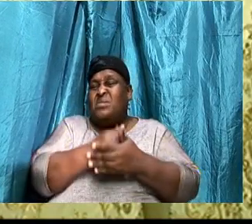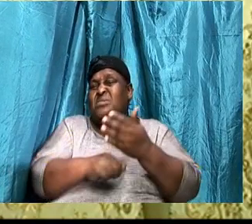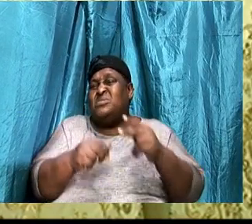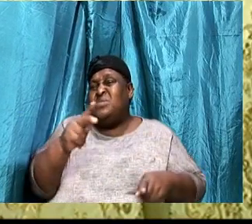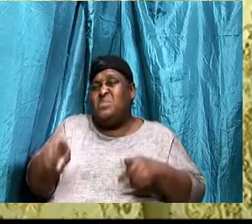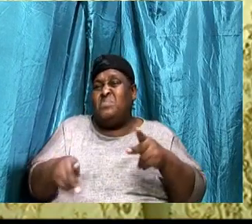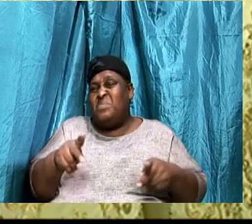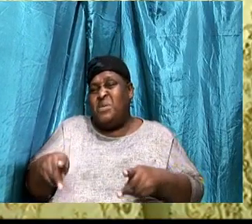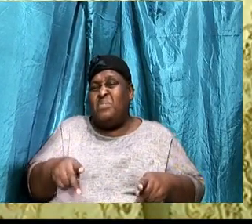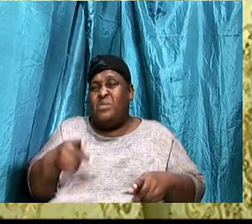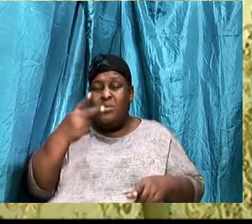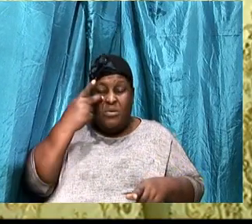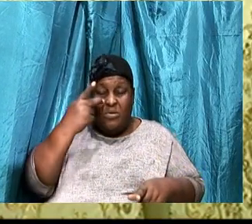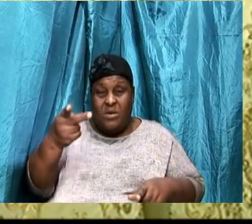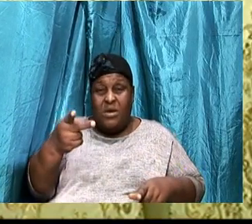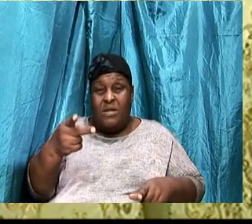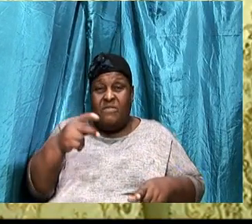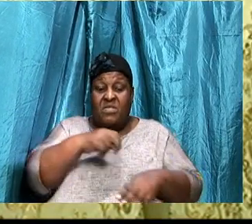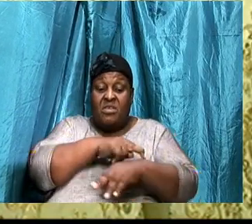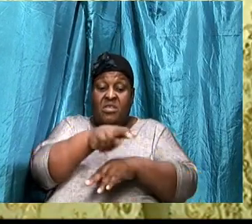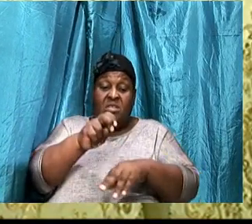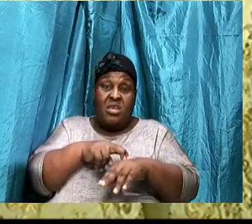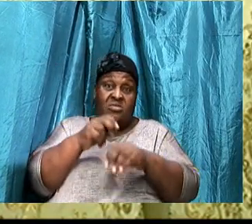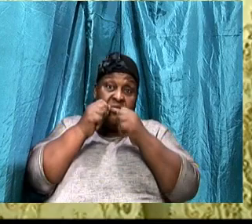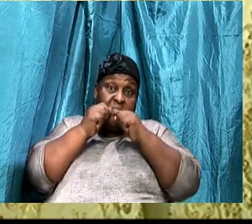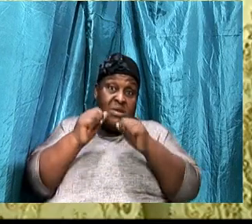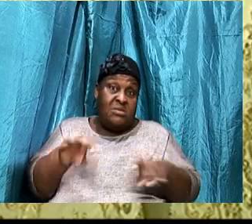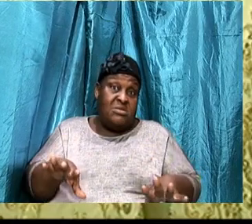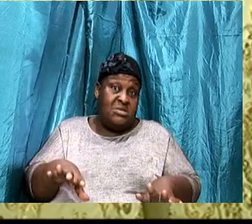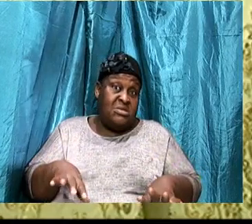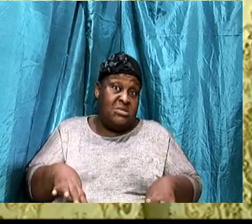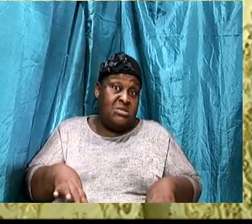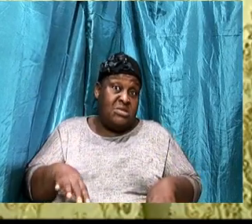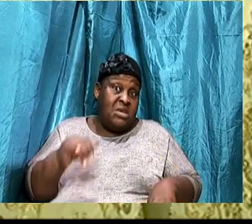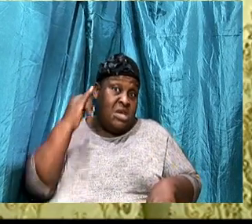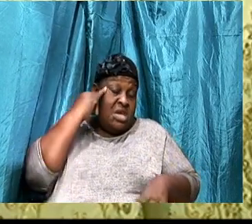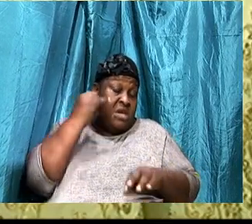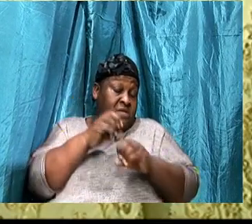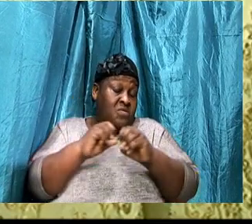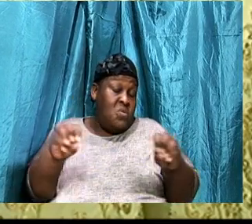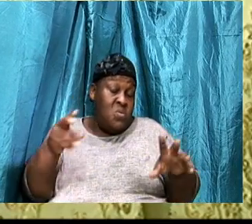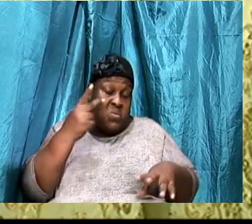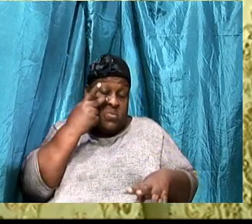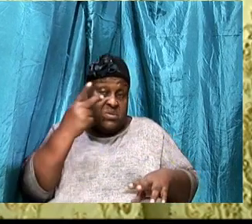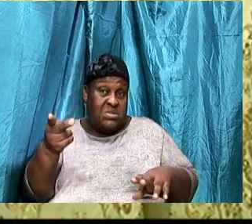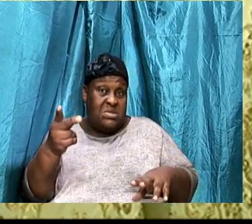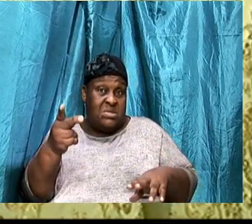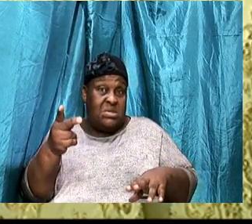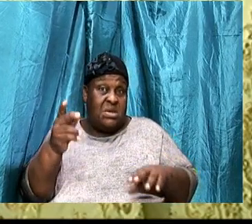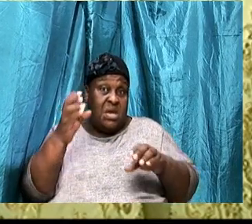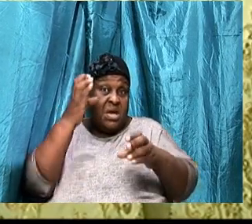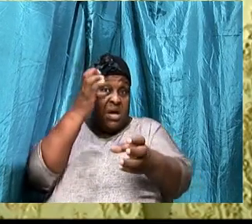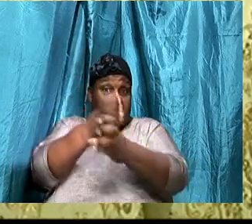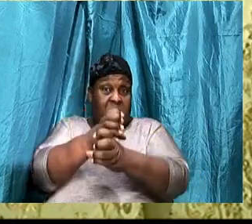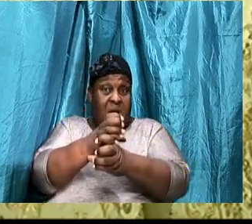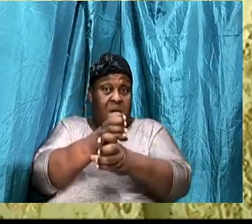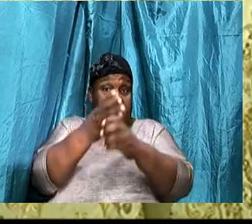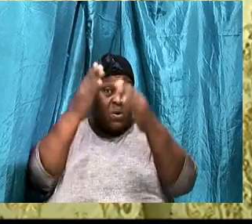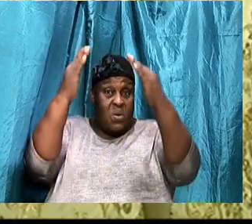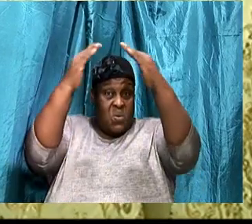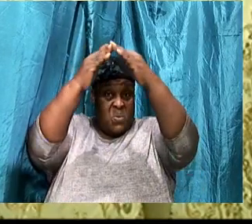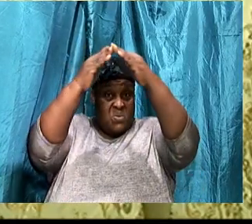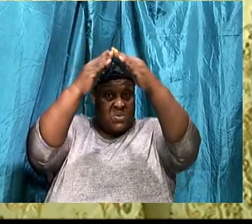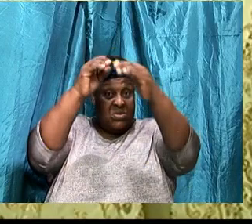about blessings, If we don't see a car, Or if we don't see a house, If we don't see a job, We don't consider that as